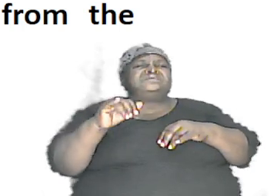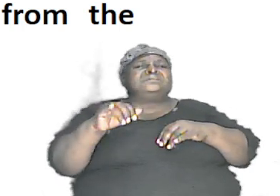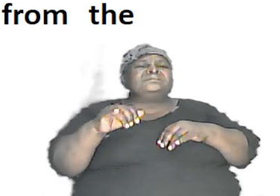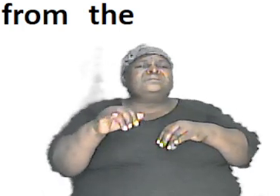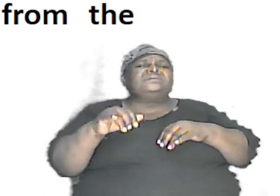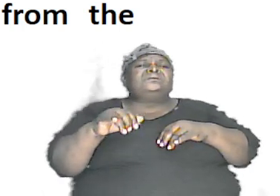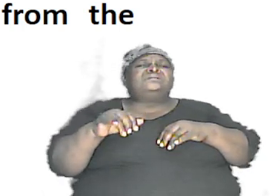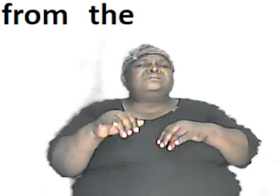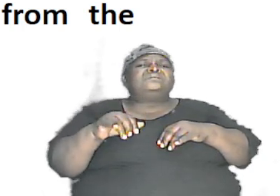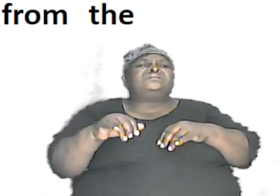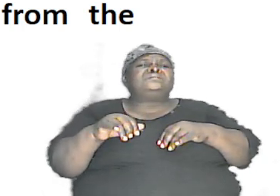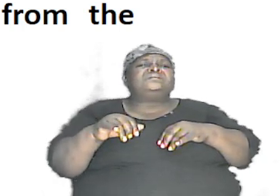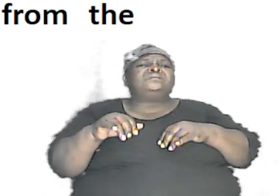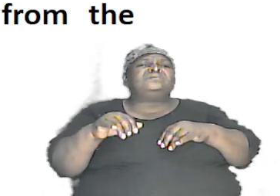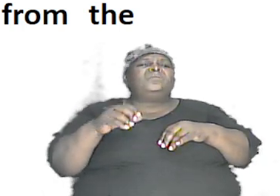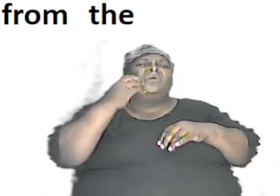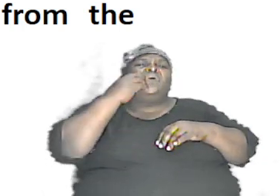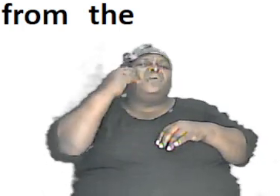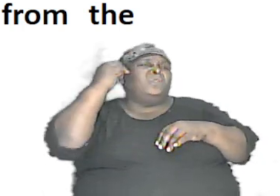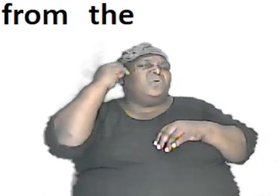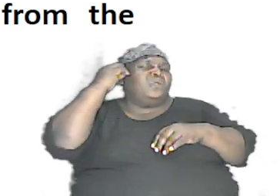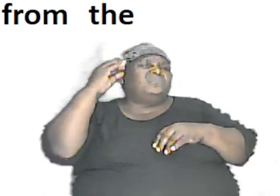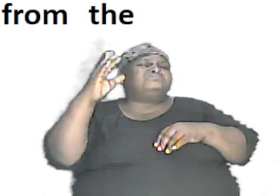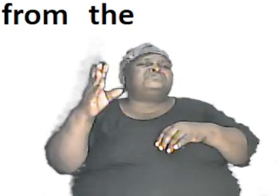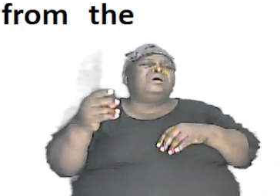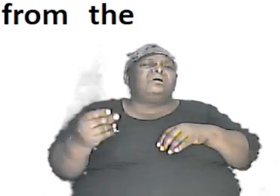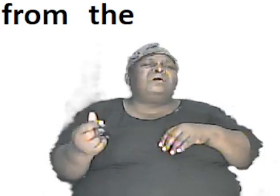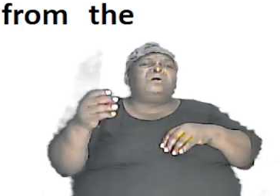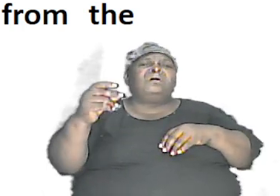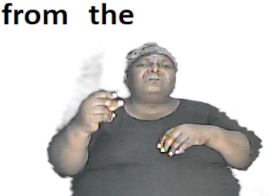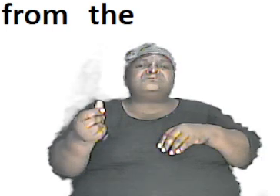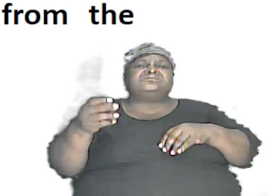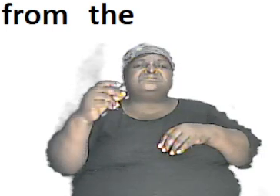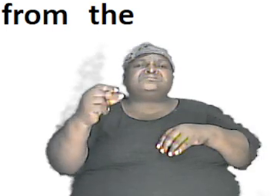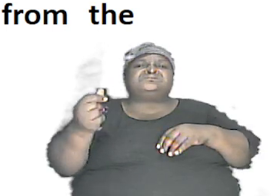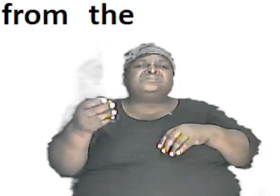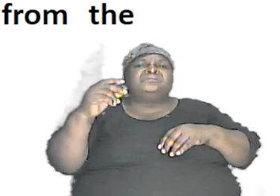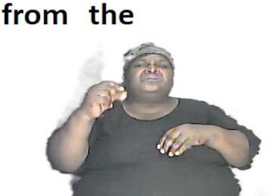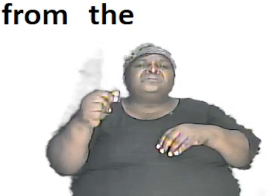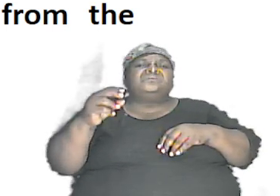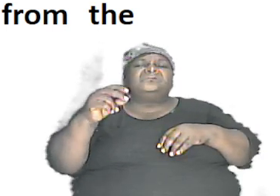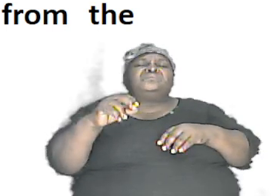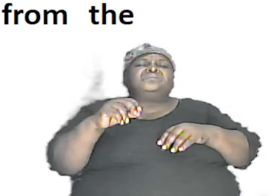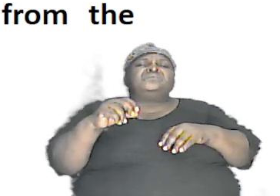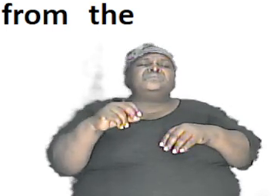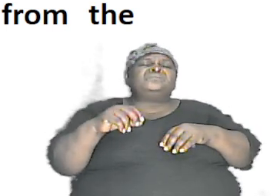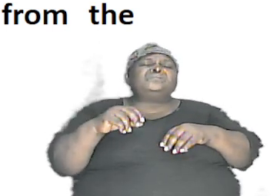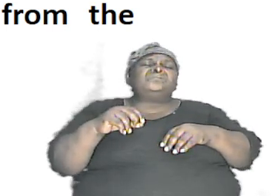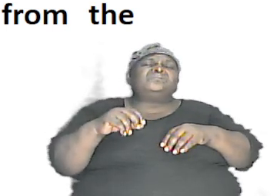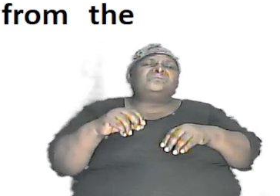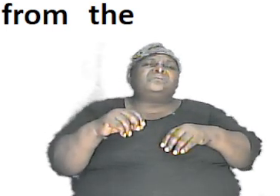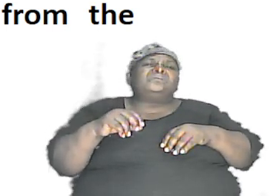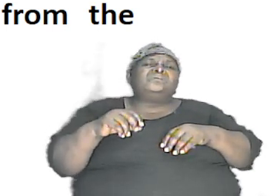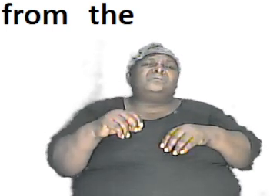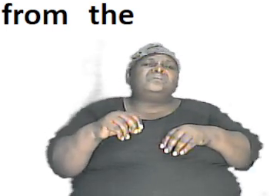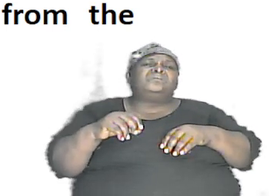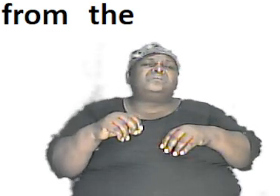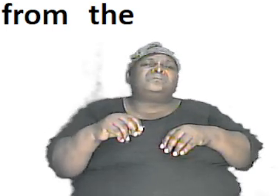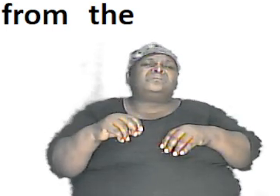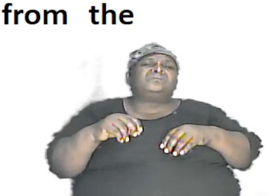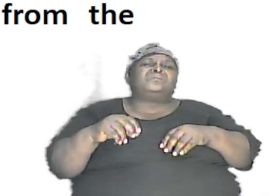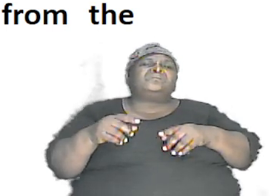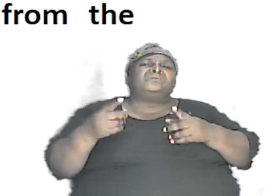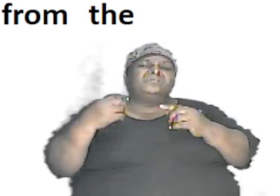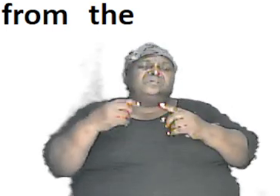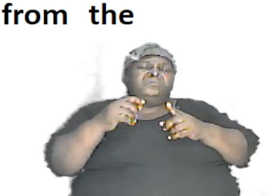who have studied these things and literally corroborates with the word of God